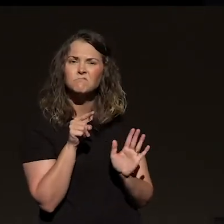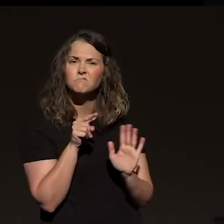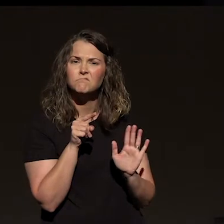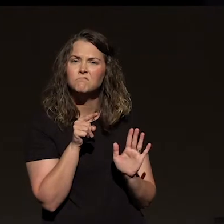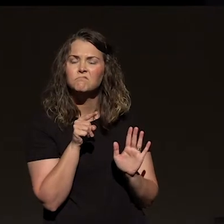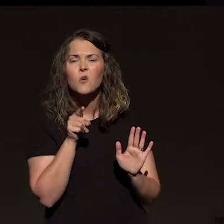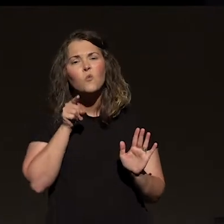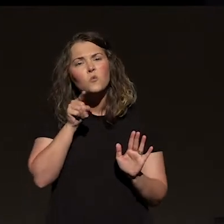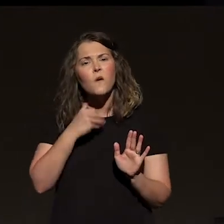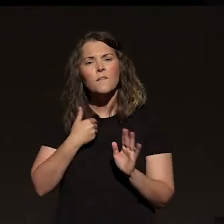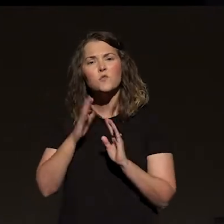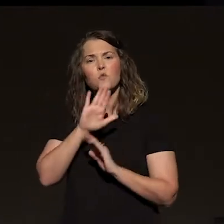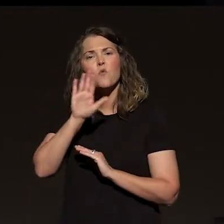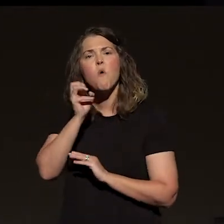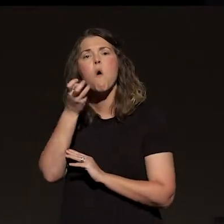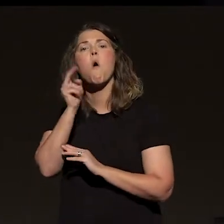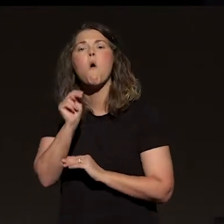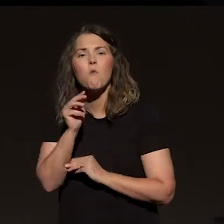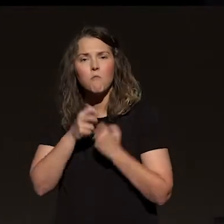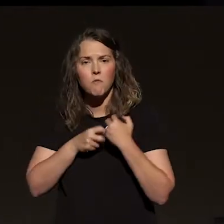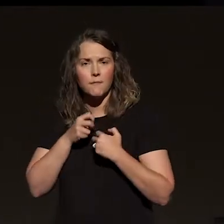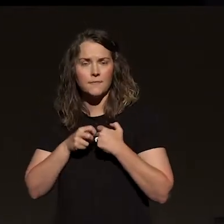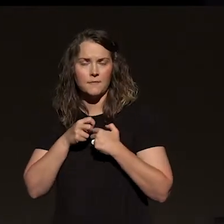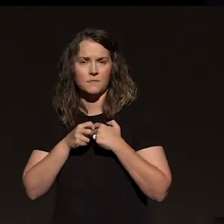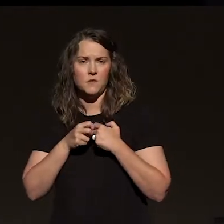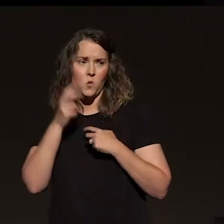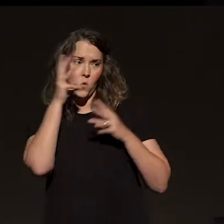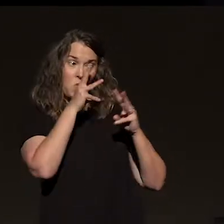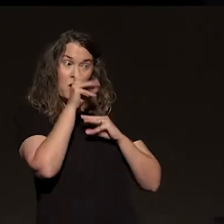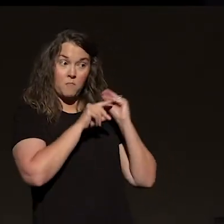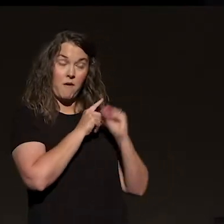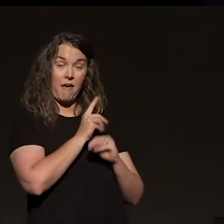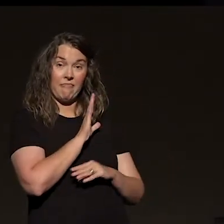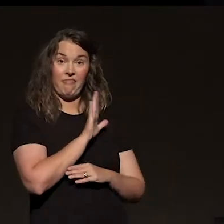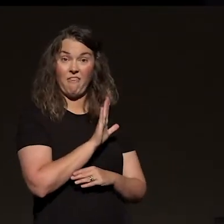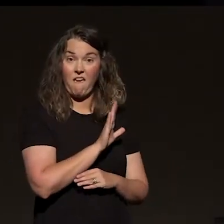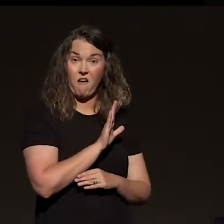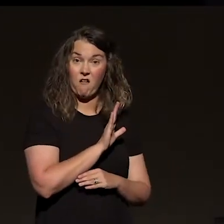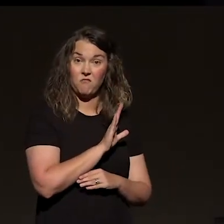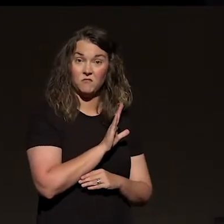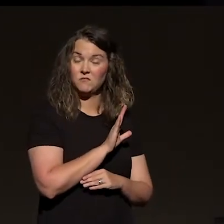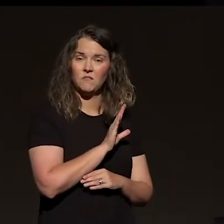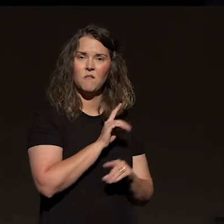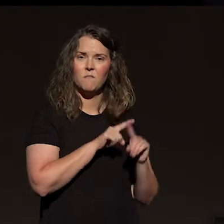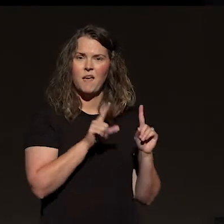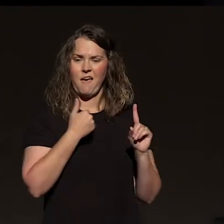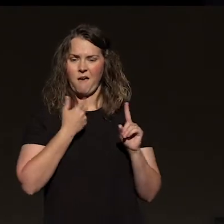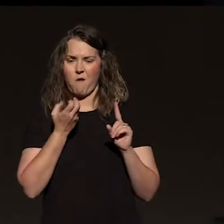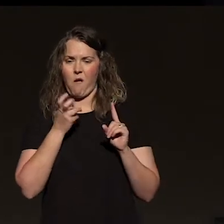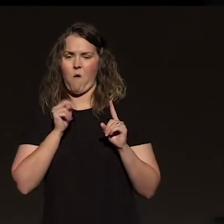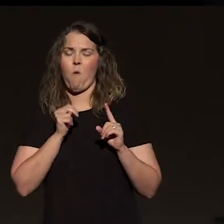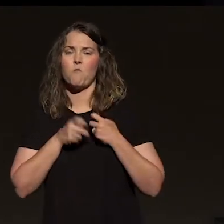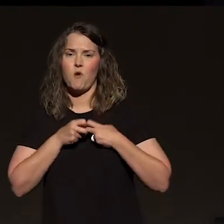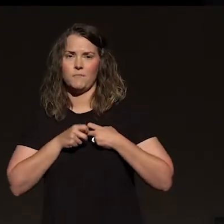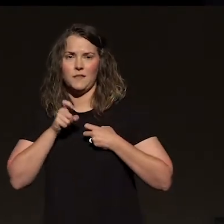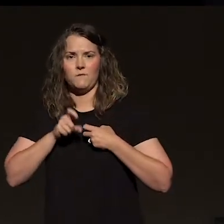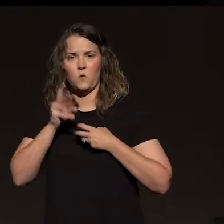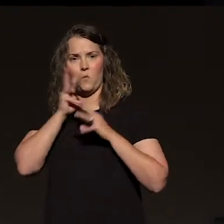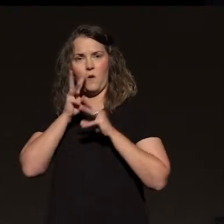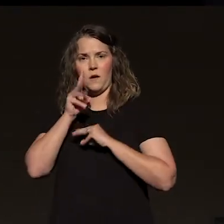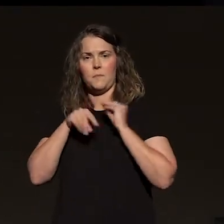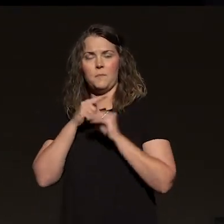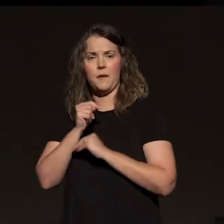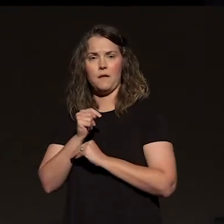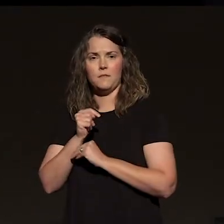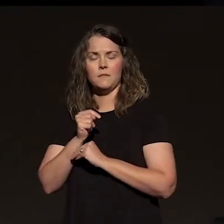Remember that when Jesus taught that? Why are you worried about some little something in somebody else's eye when you got your own junk to be worried about? Jesus was